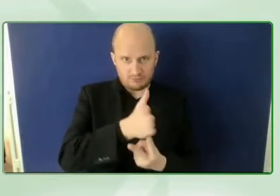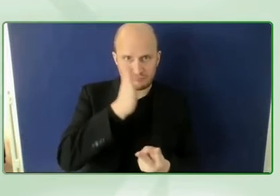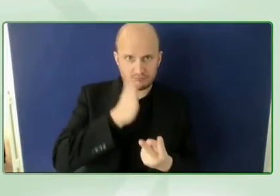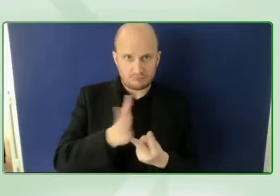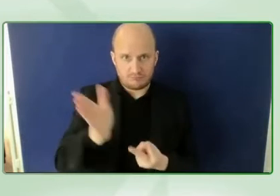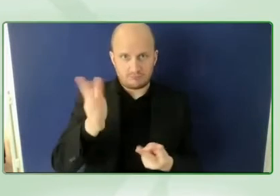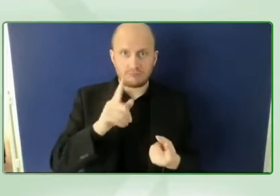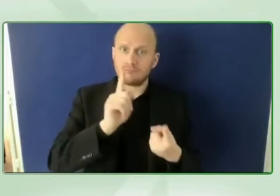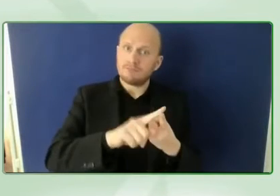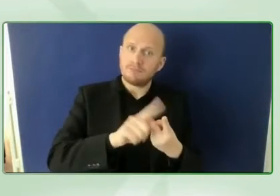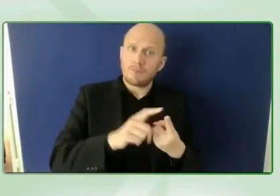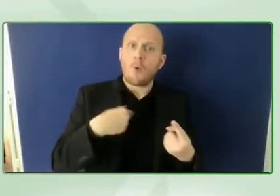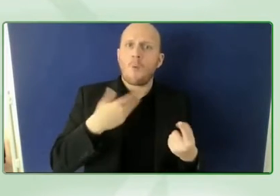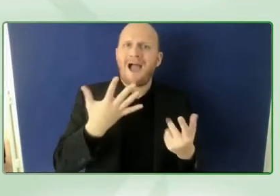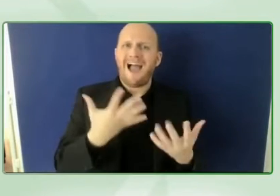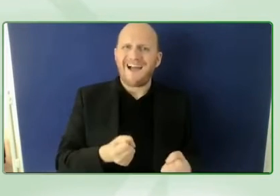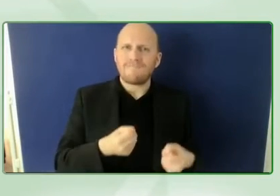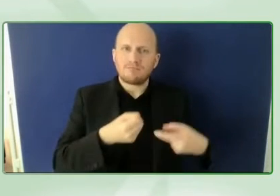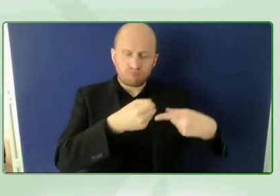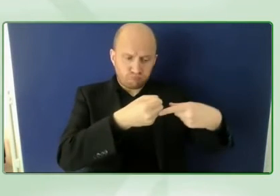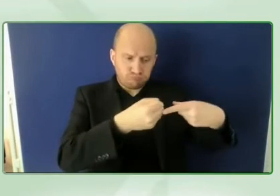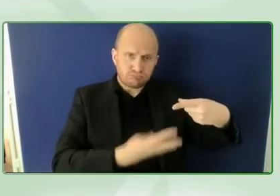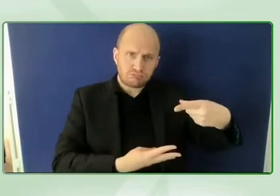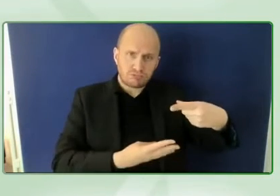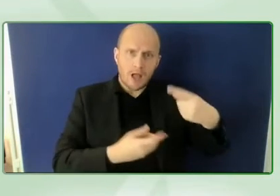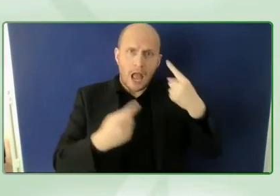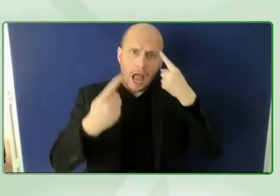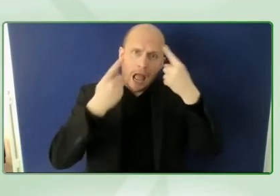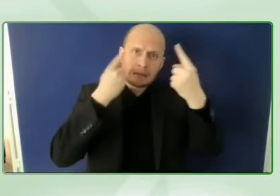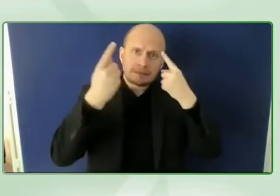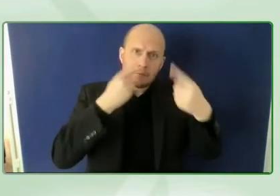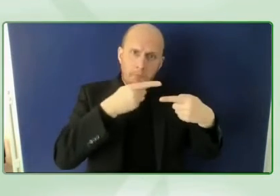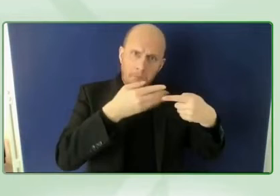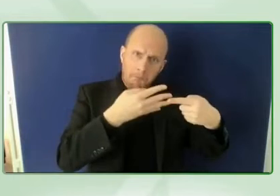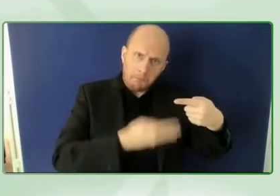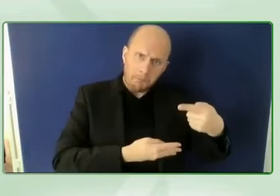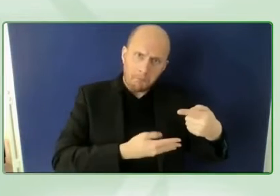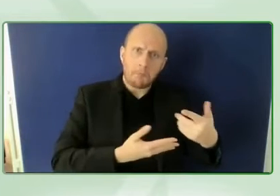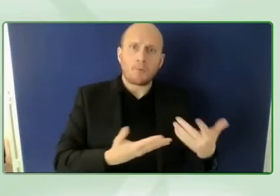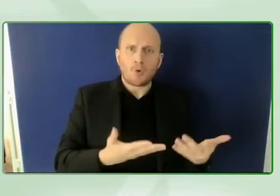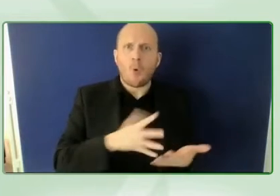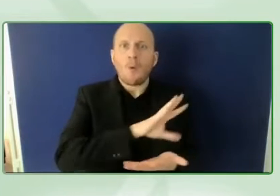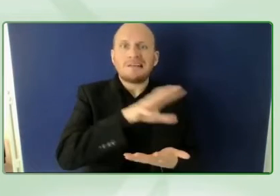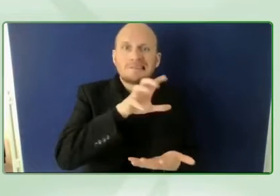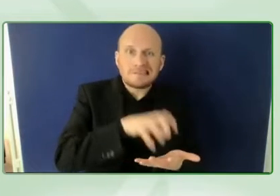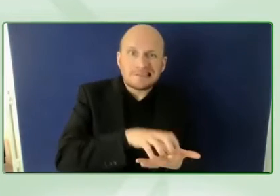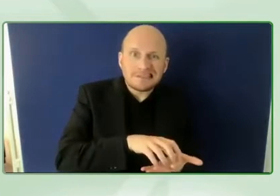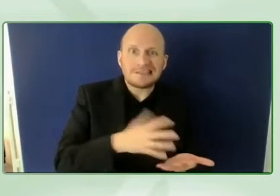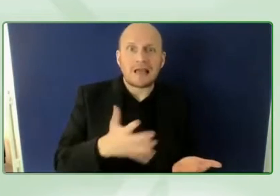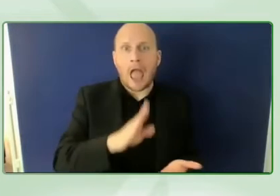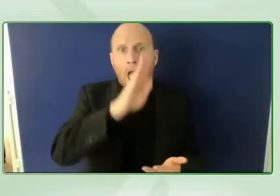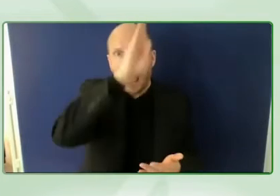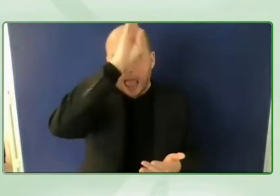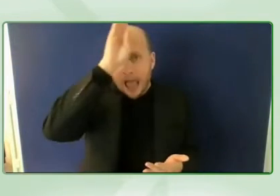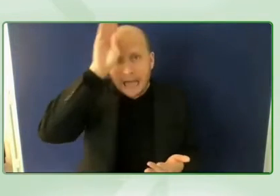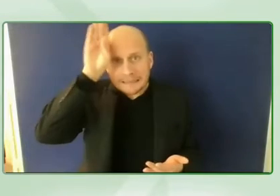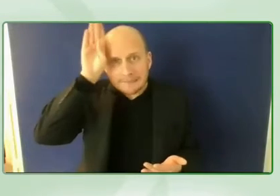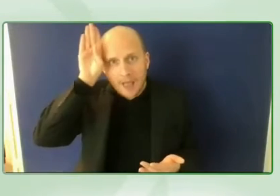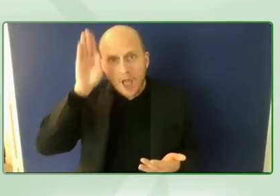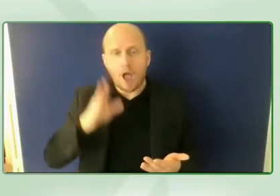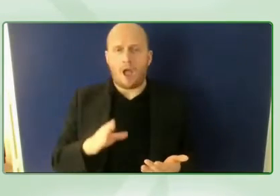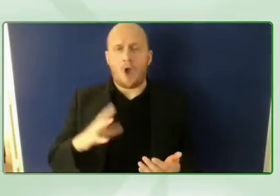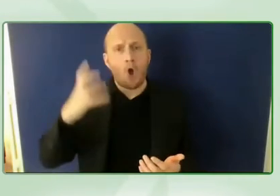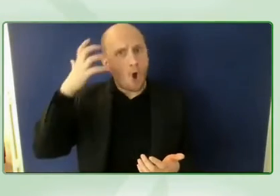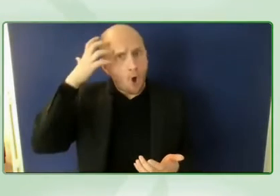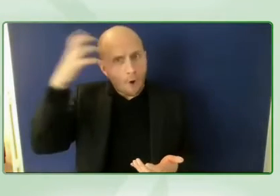uh for the various seven areas that we're looking at which is cities uh academia uh governments